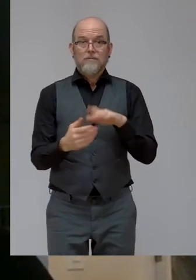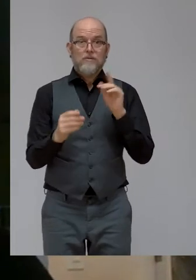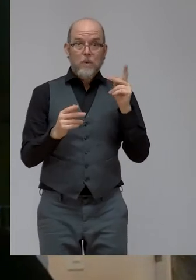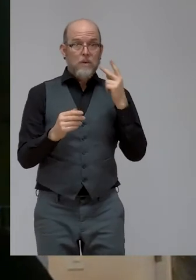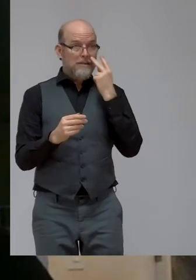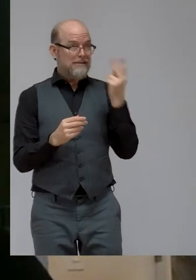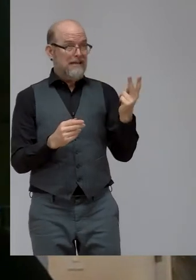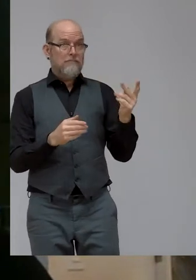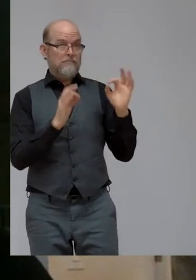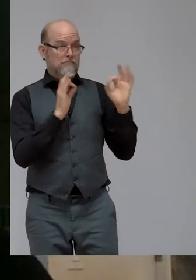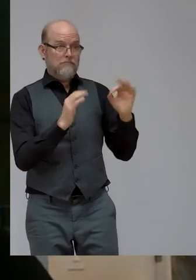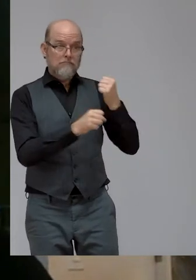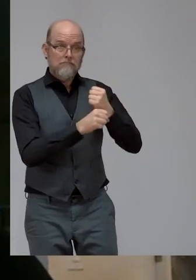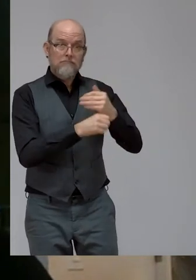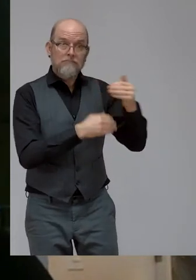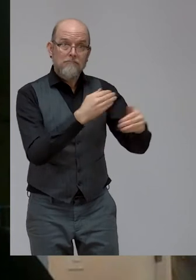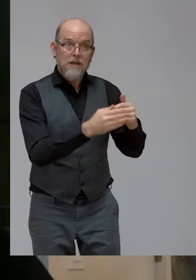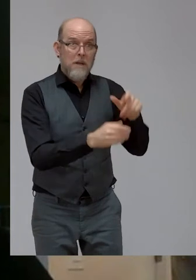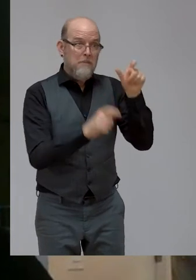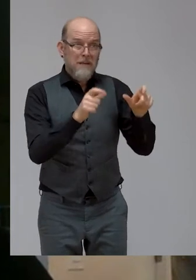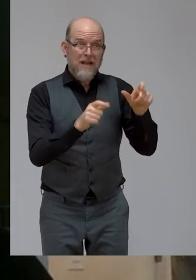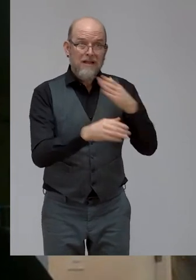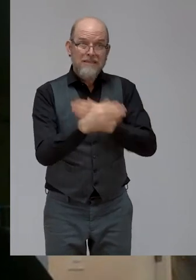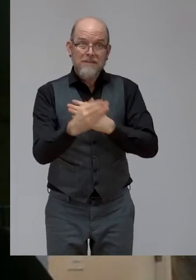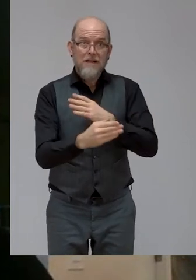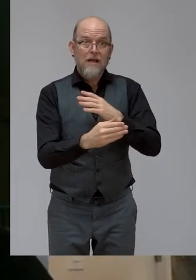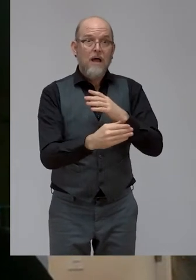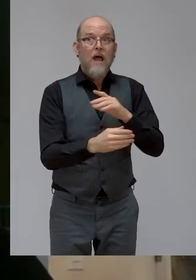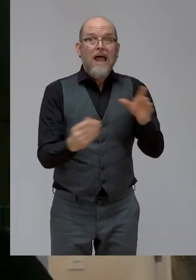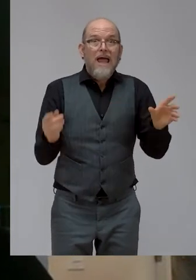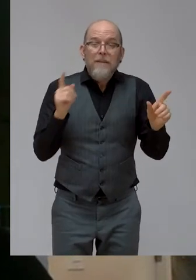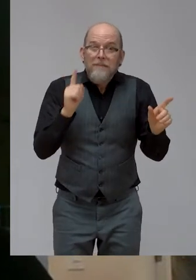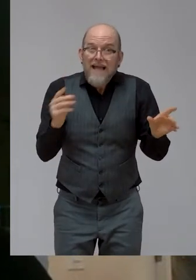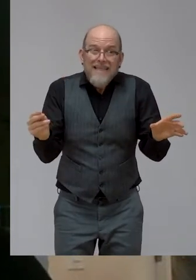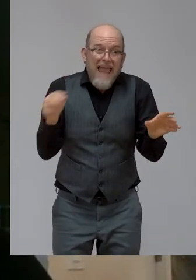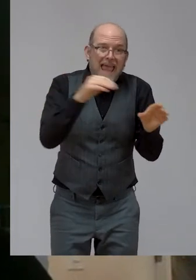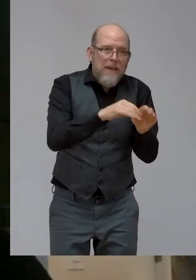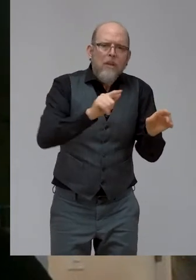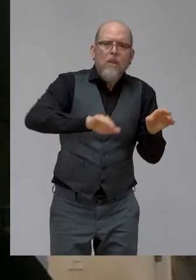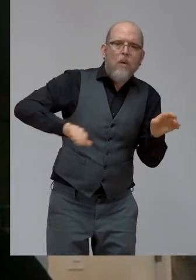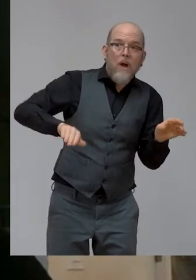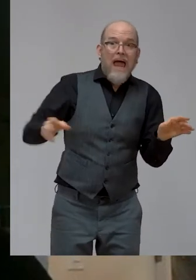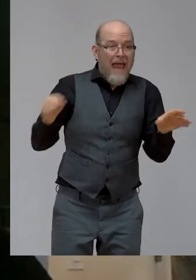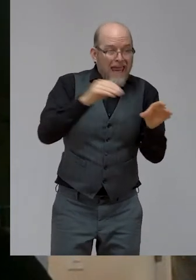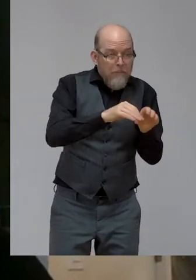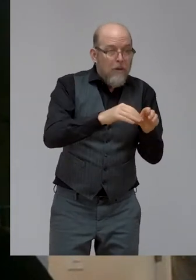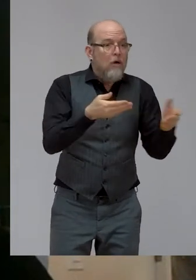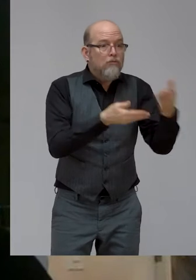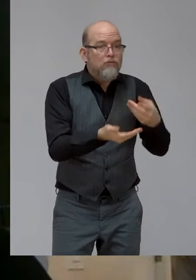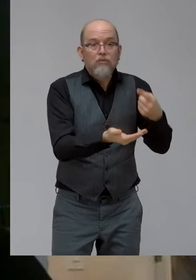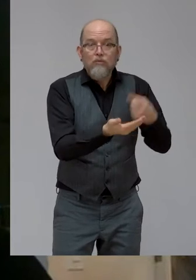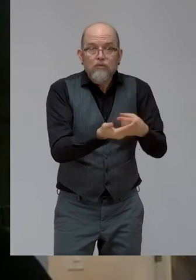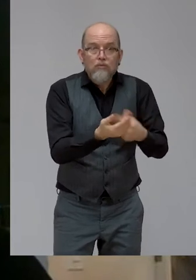involving persons with disabilities in this dialogue is critical. It is so much more impactful and just